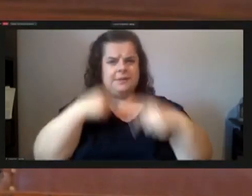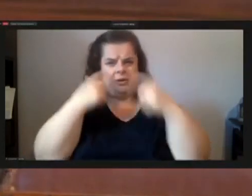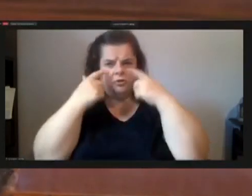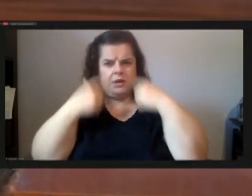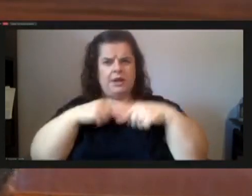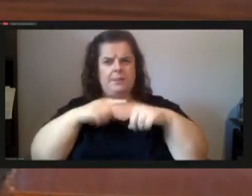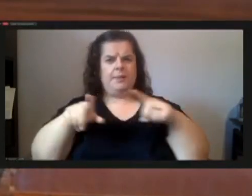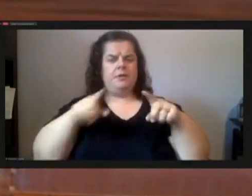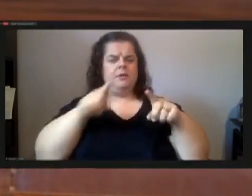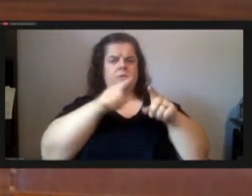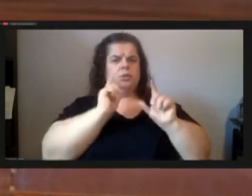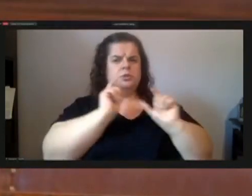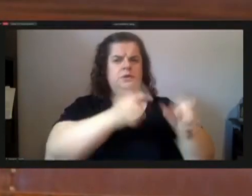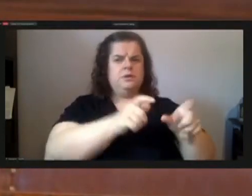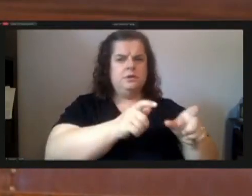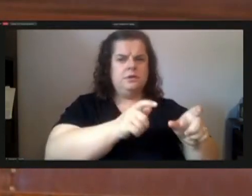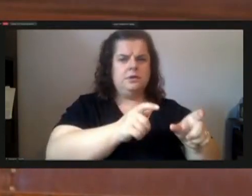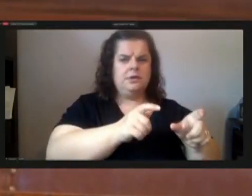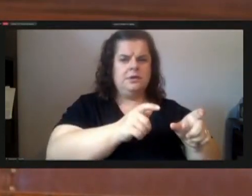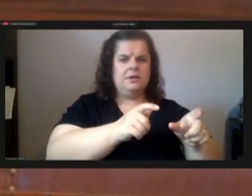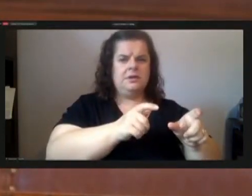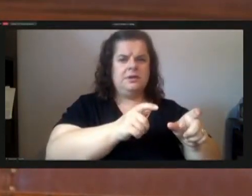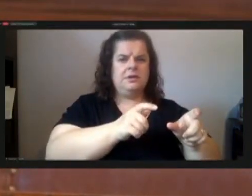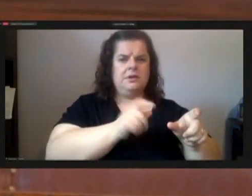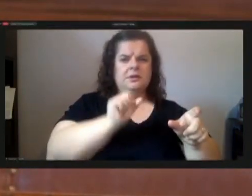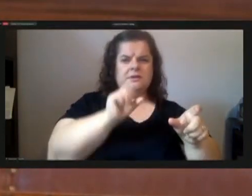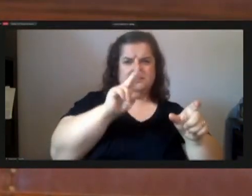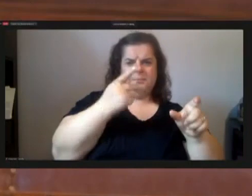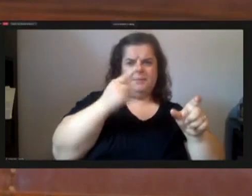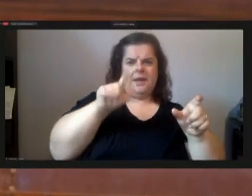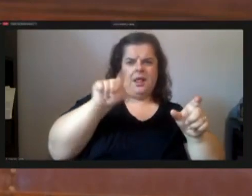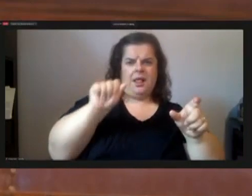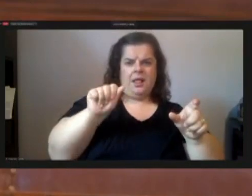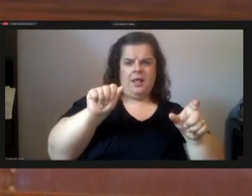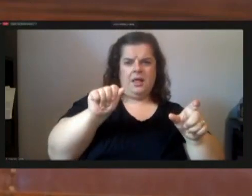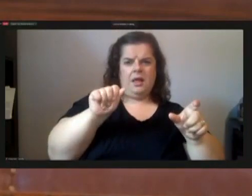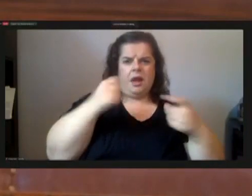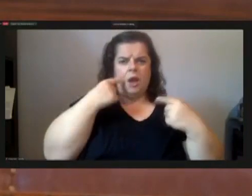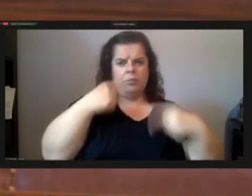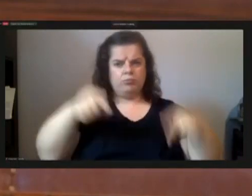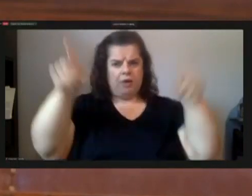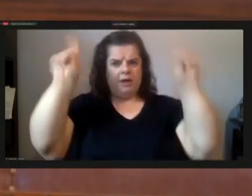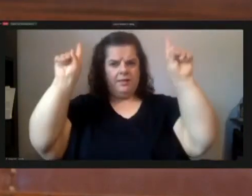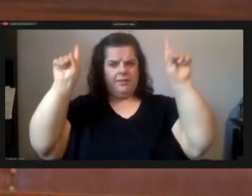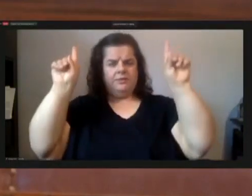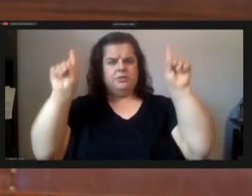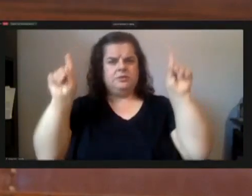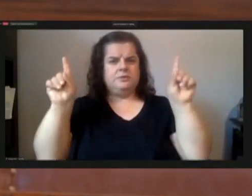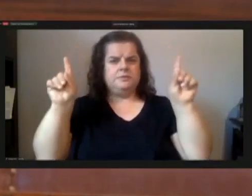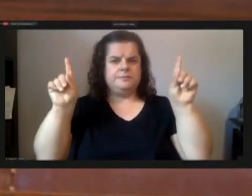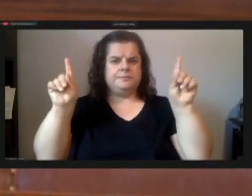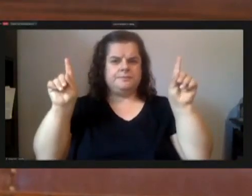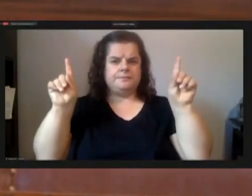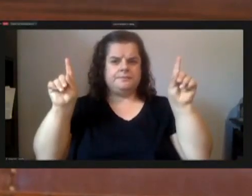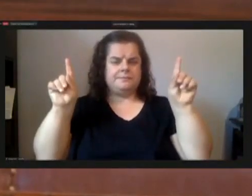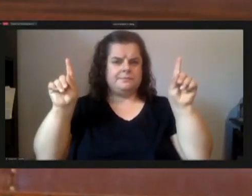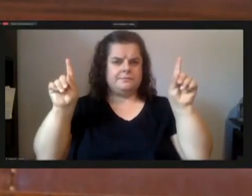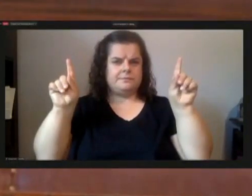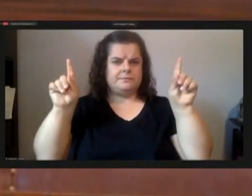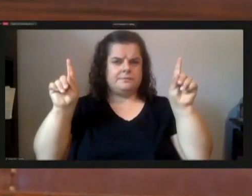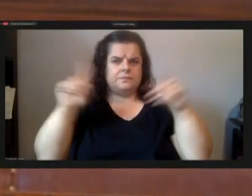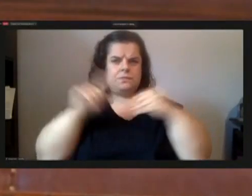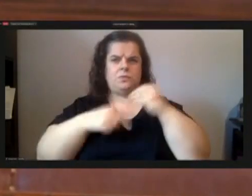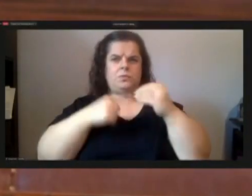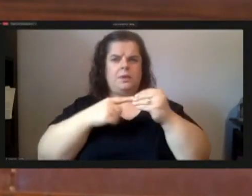sapala a proclamation when as when my son